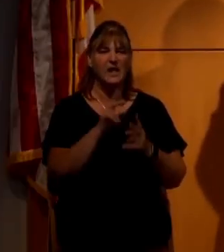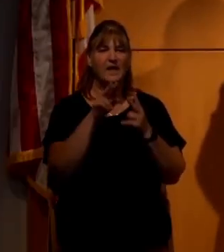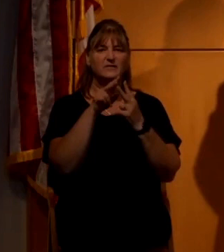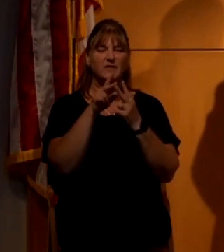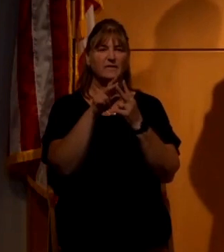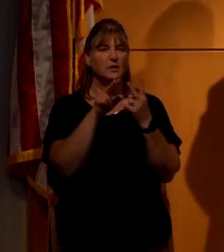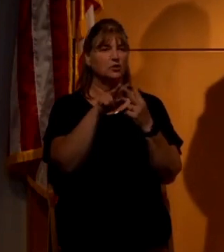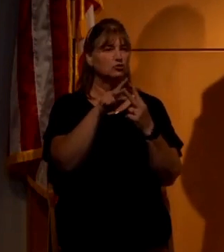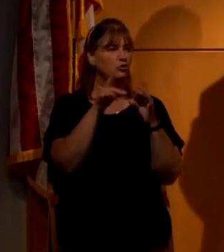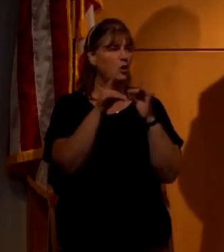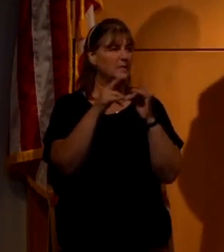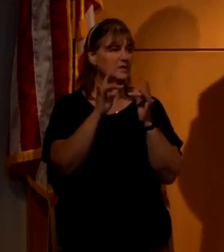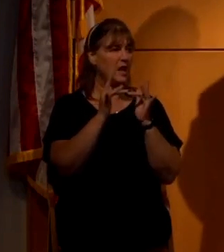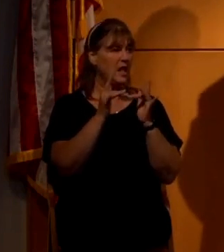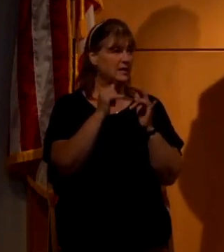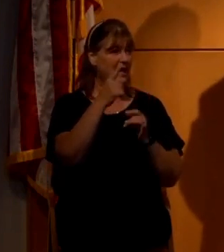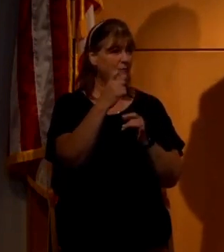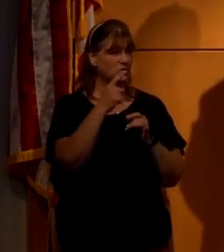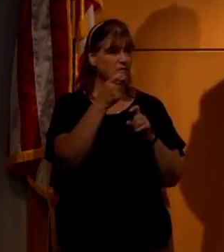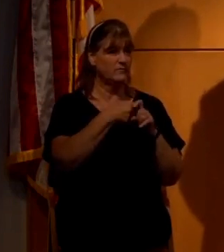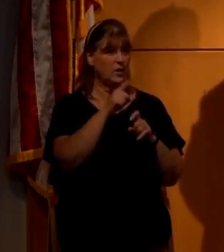Can I ask a question from zoom,